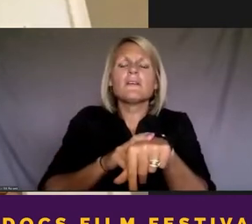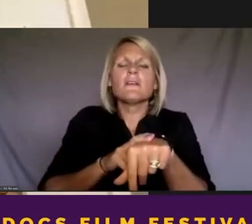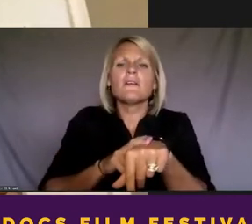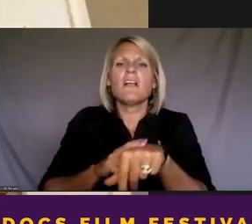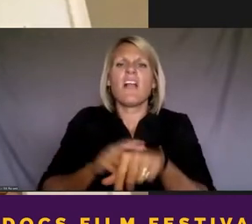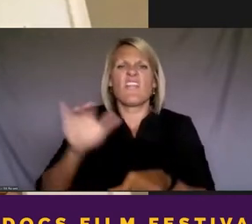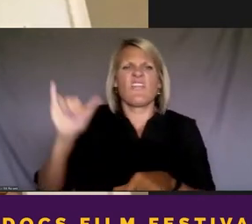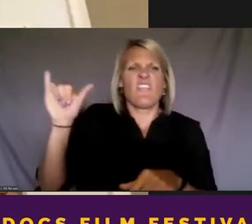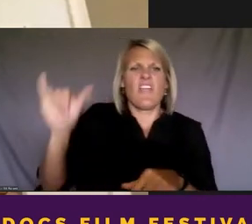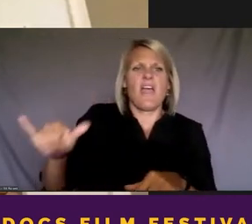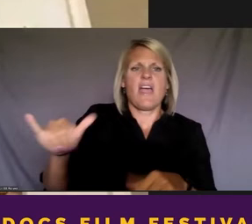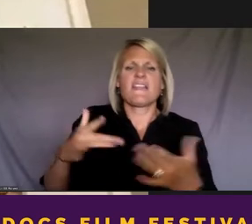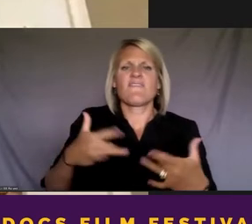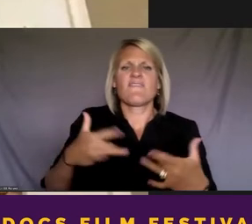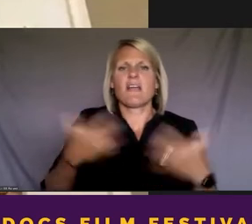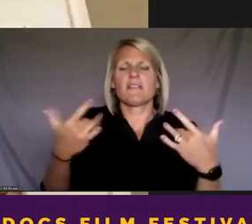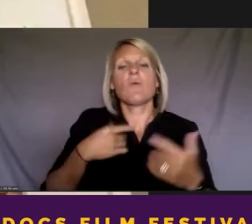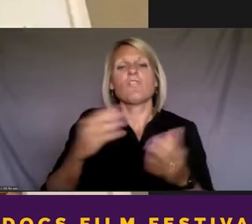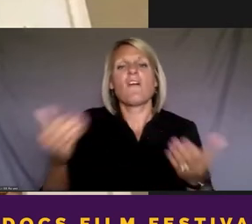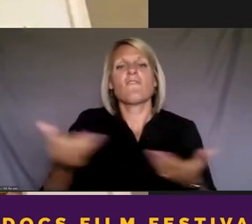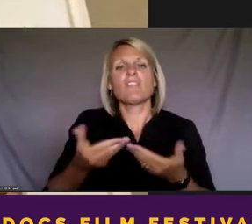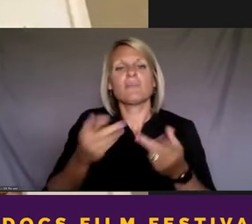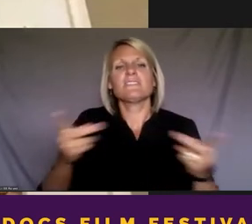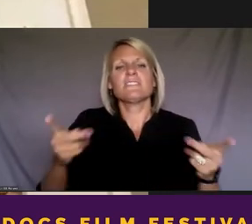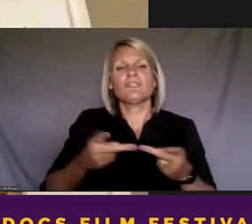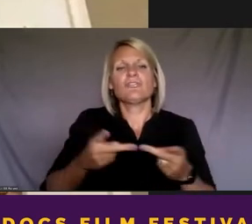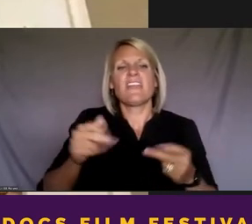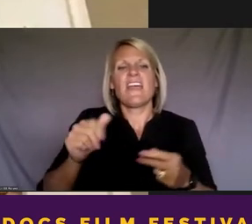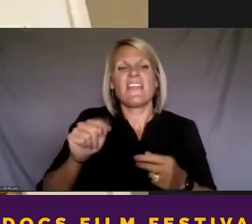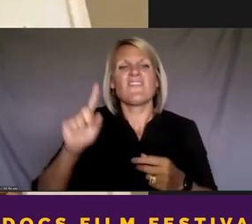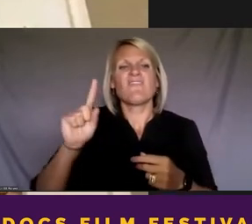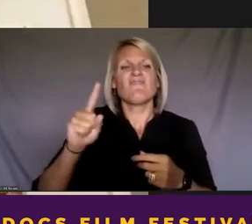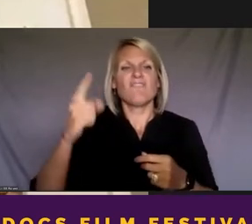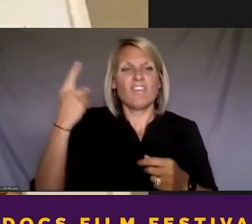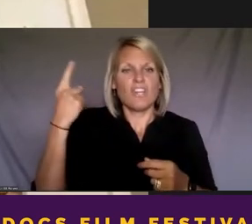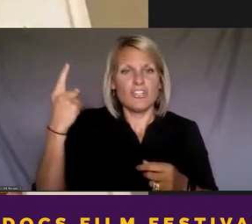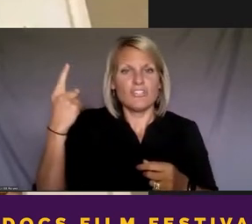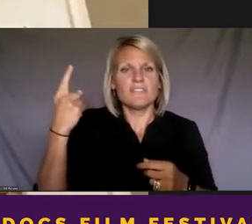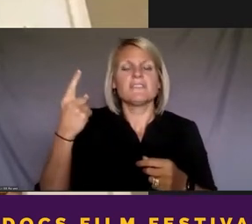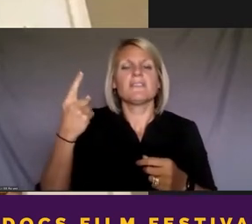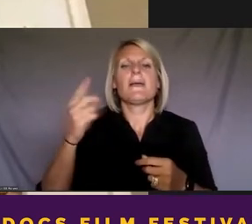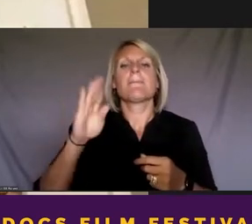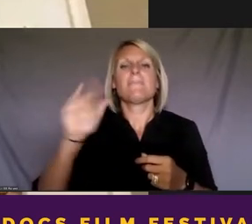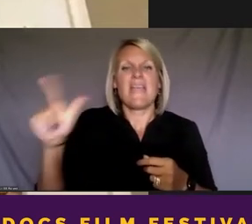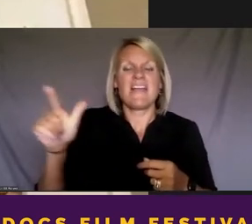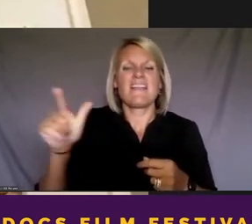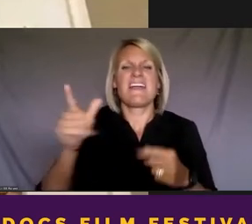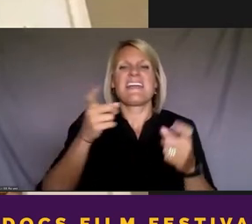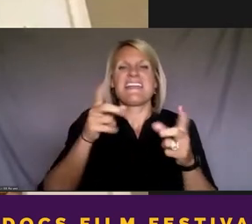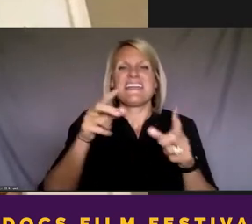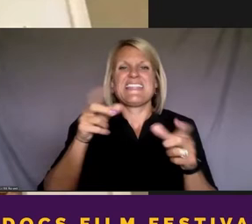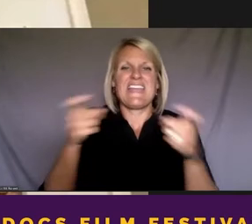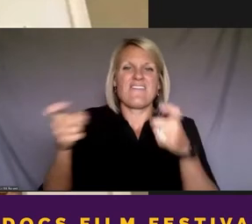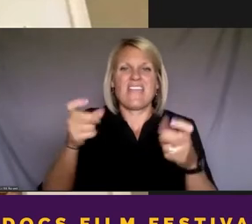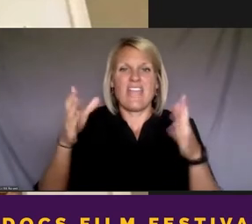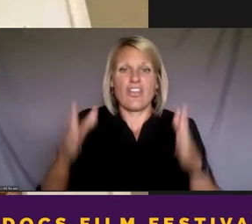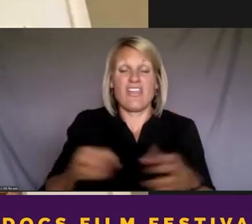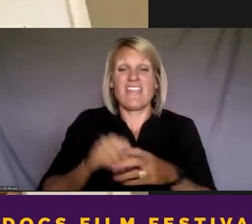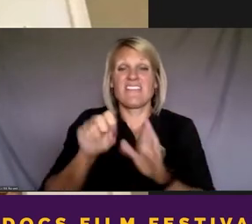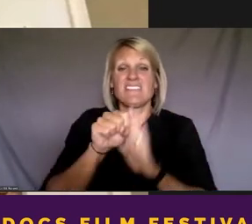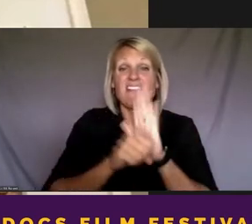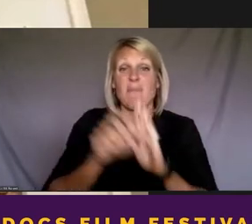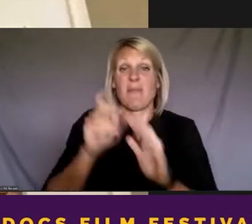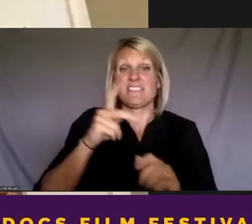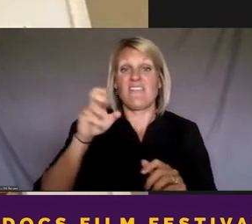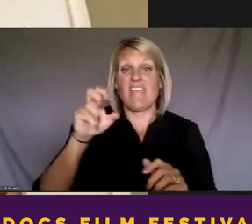I was offered a position as the first Bell Navigator in the state of Pennsylvania when asked the question, what do we need to bring